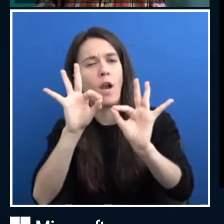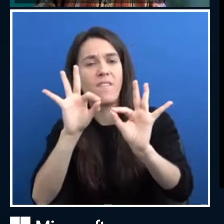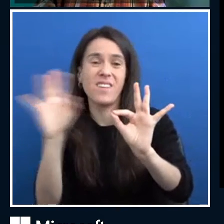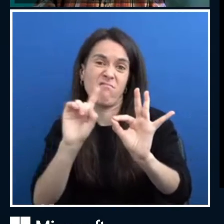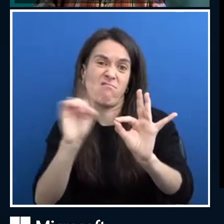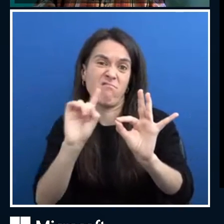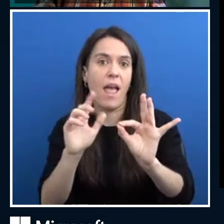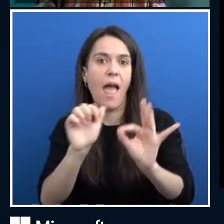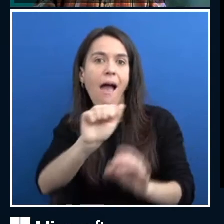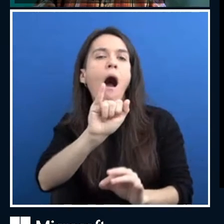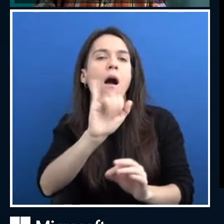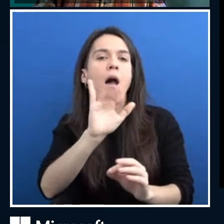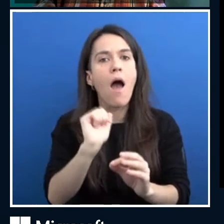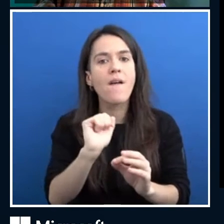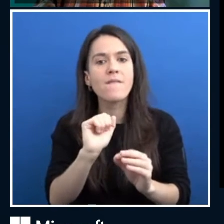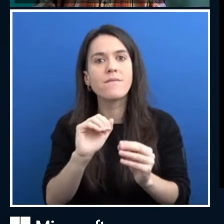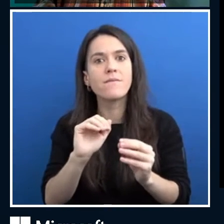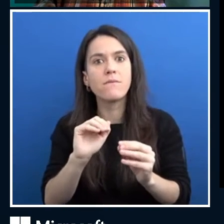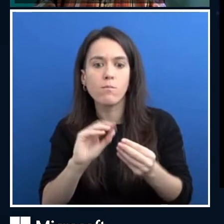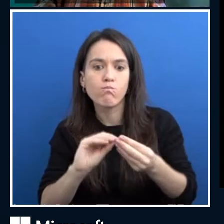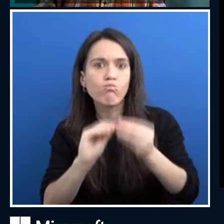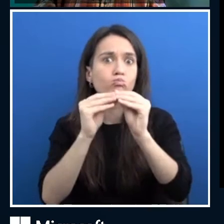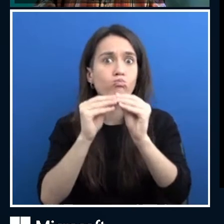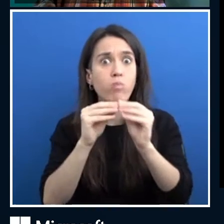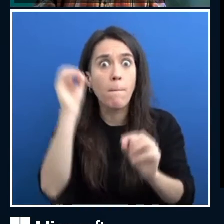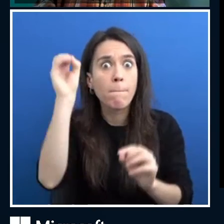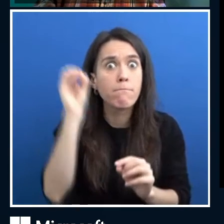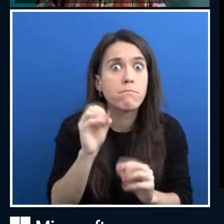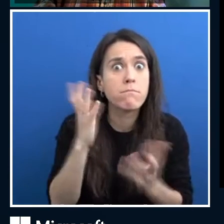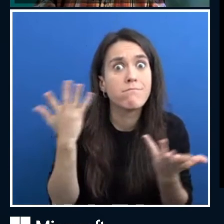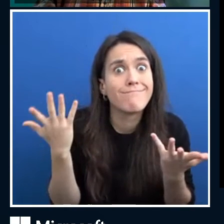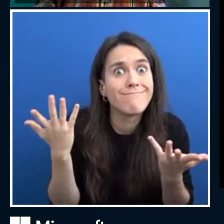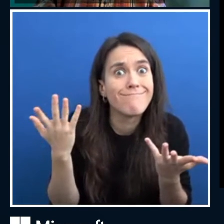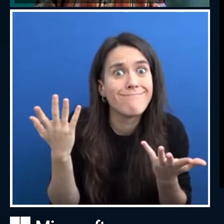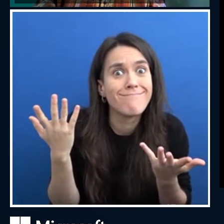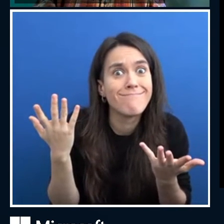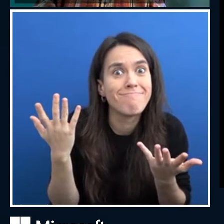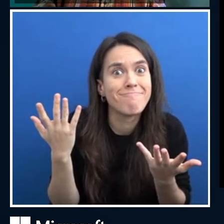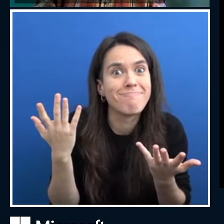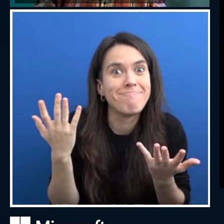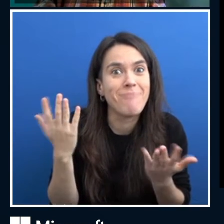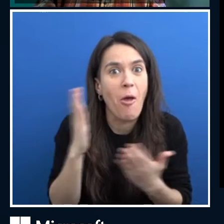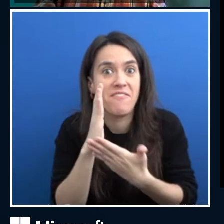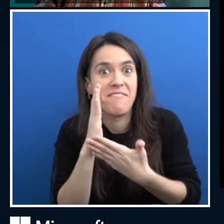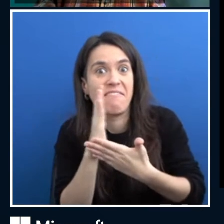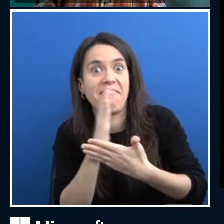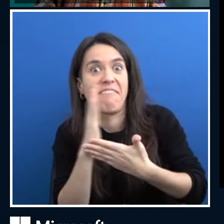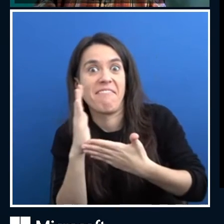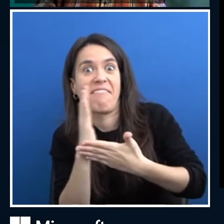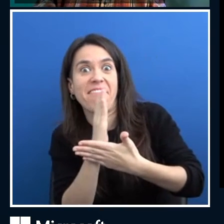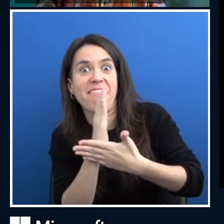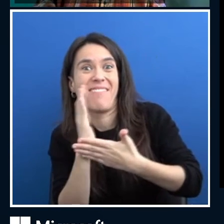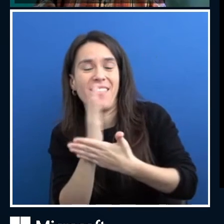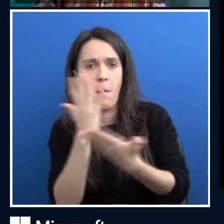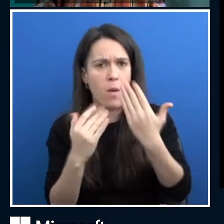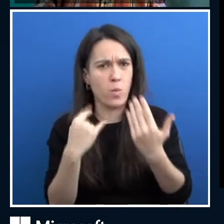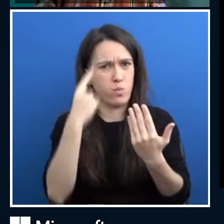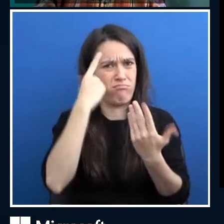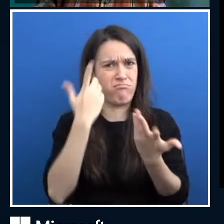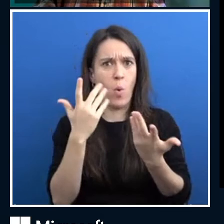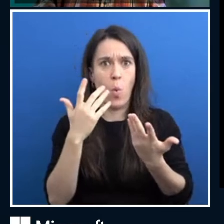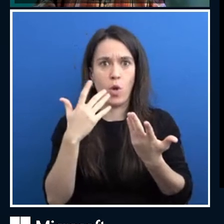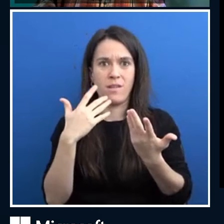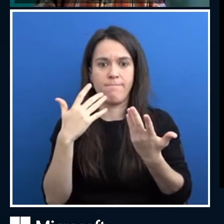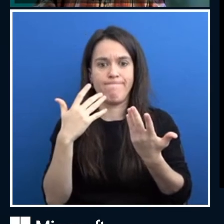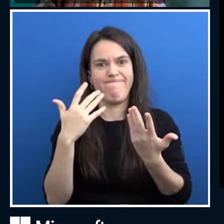a probability sometimes. Um, so are we honest when we're building these about what, what limitations are